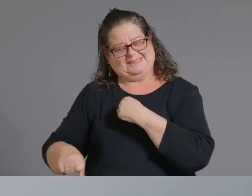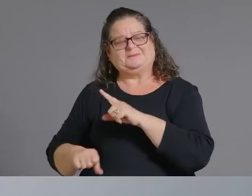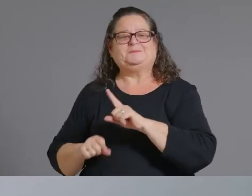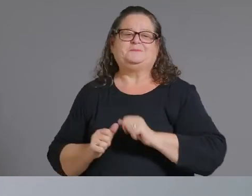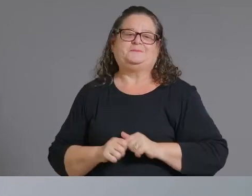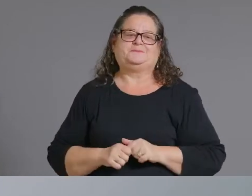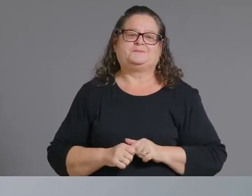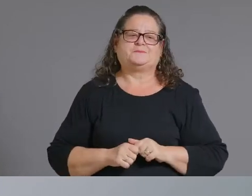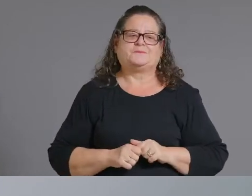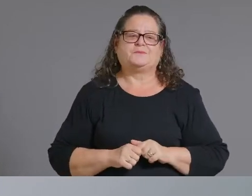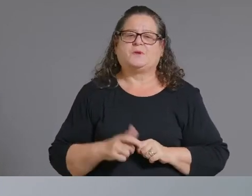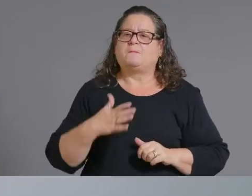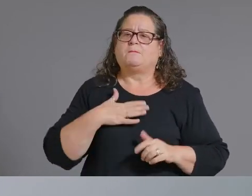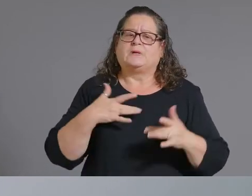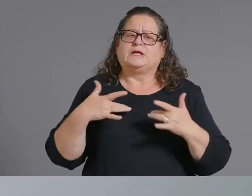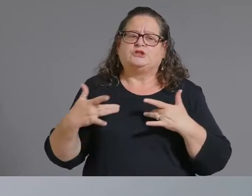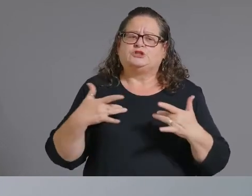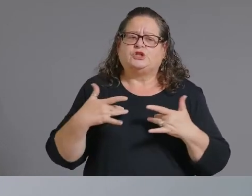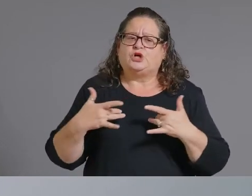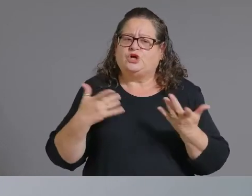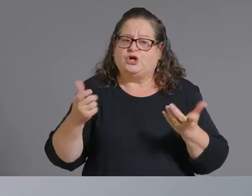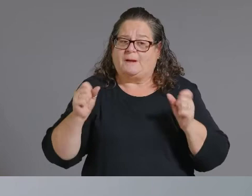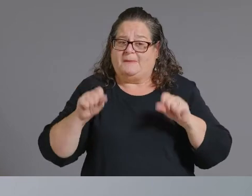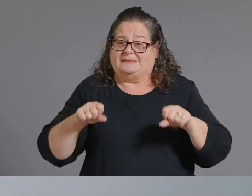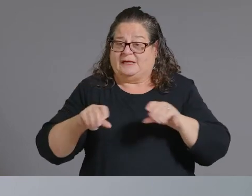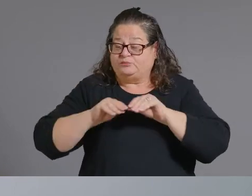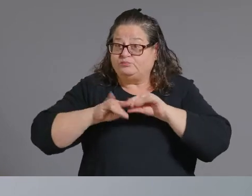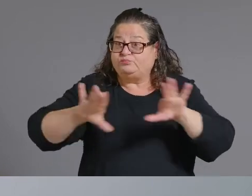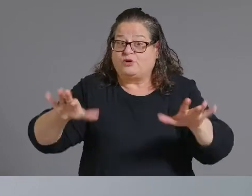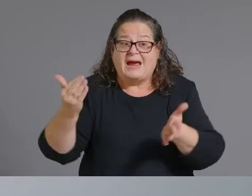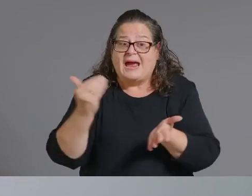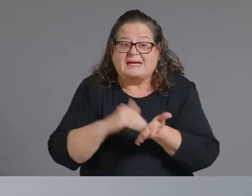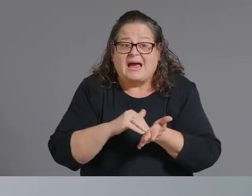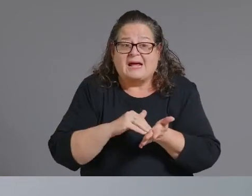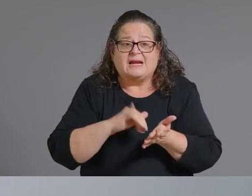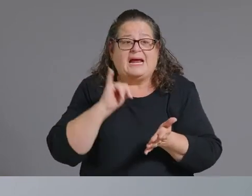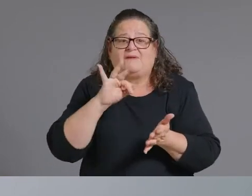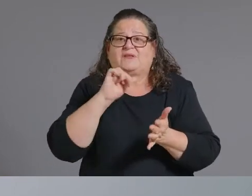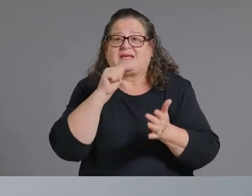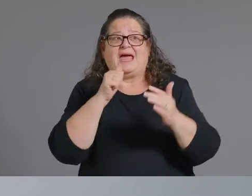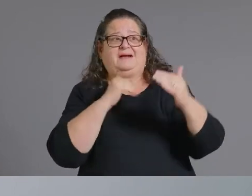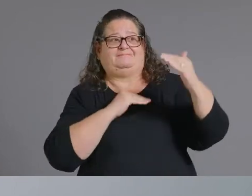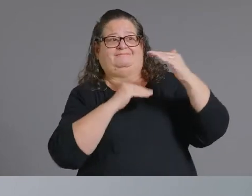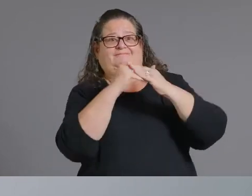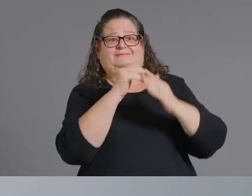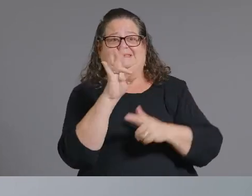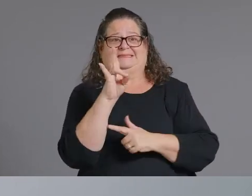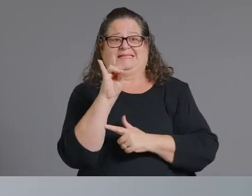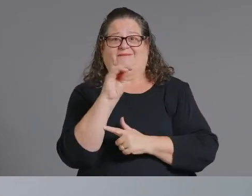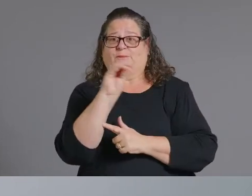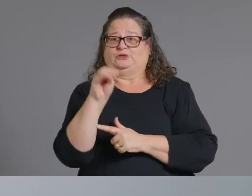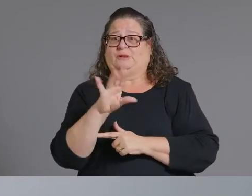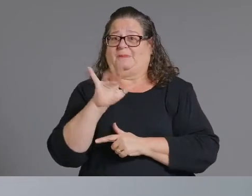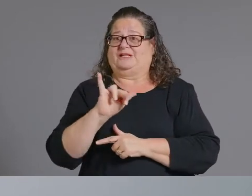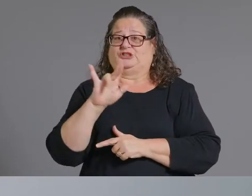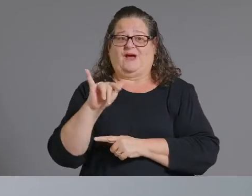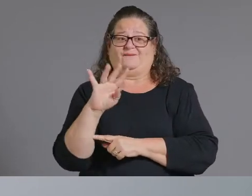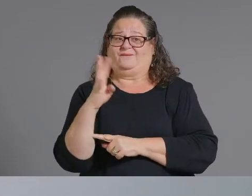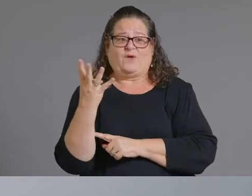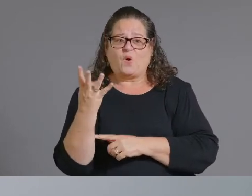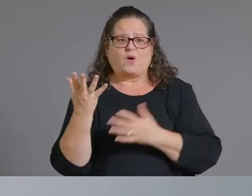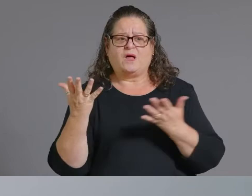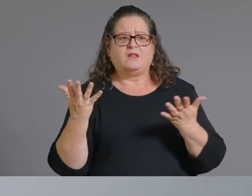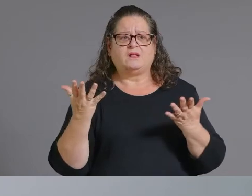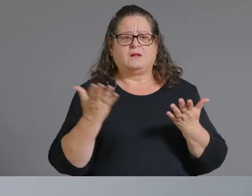a potential outbreak again if we don't reach 70 by the 4th of july especially as people who do not have adequate response to the